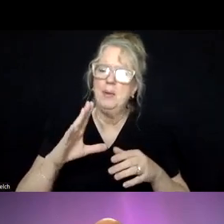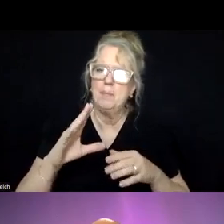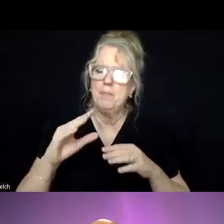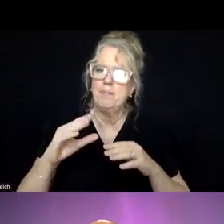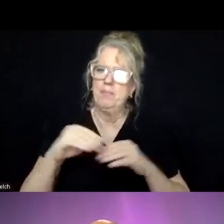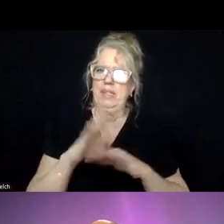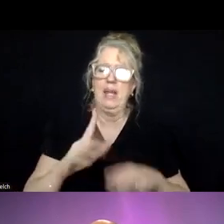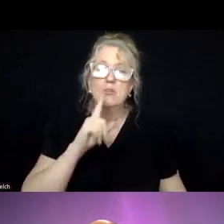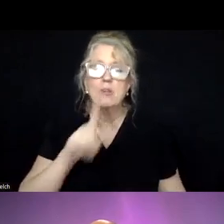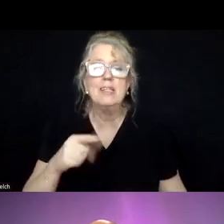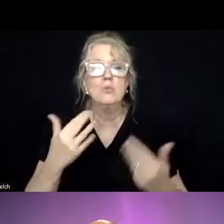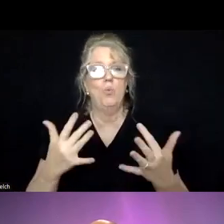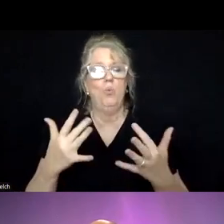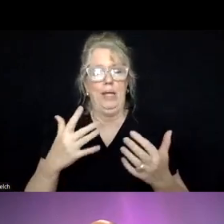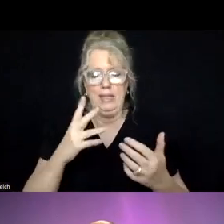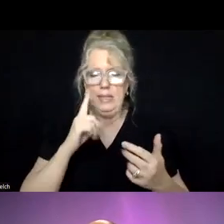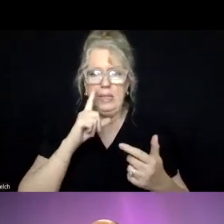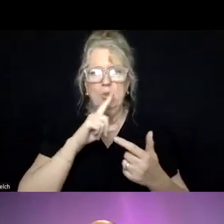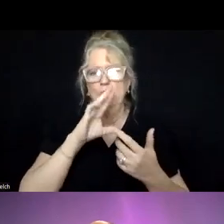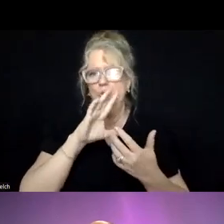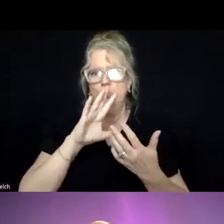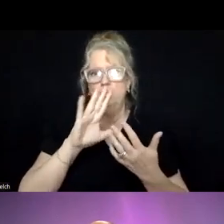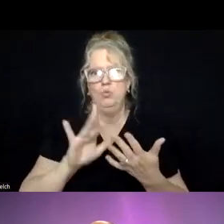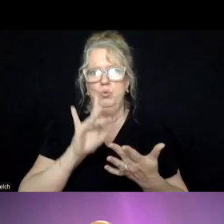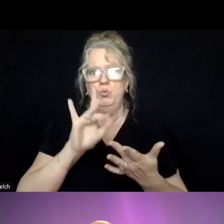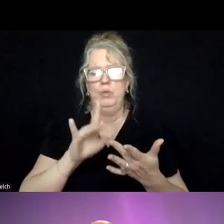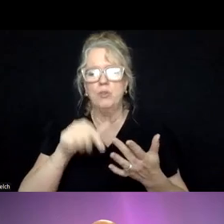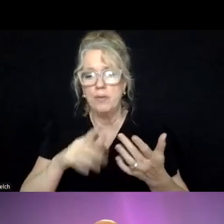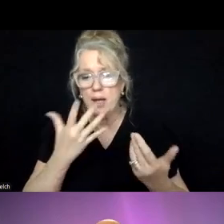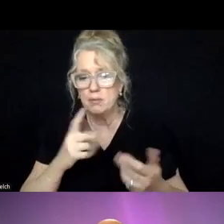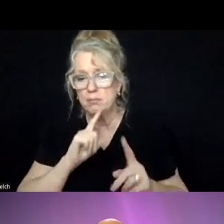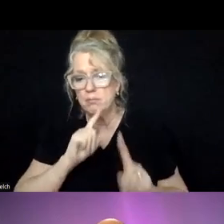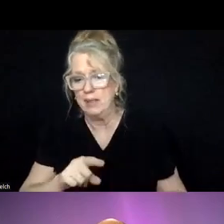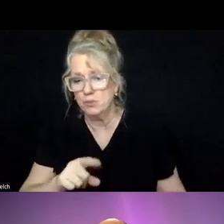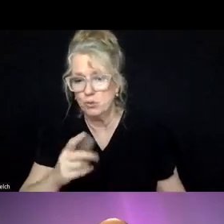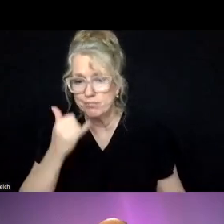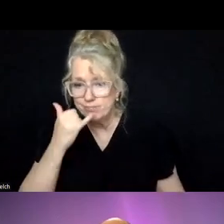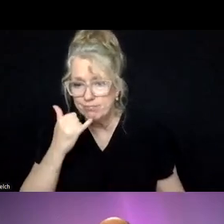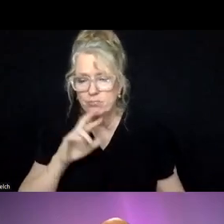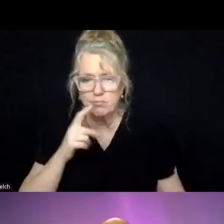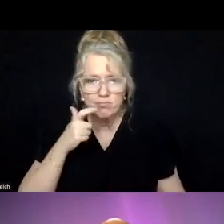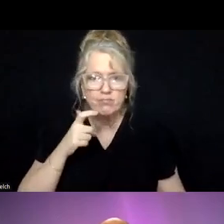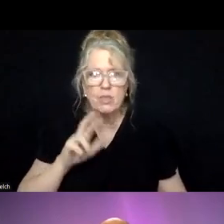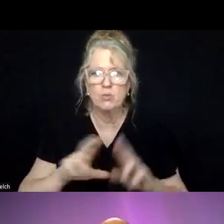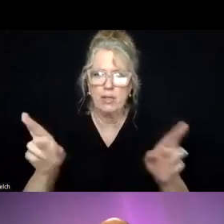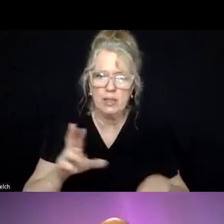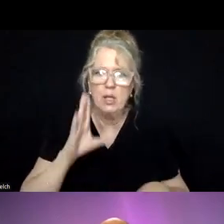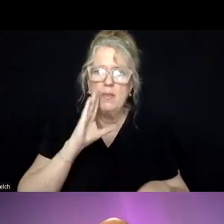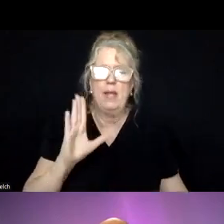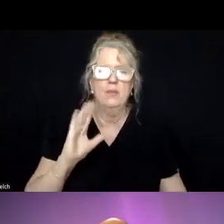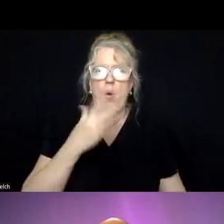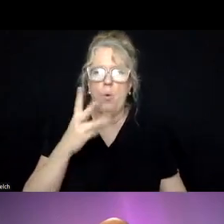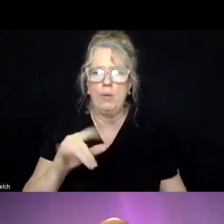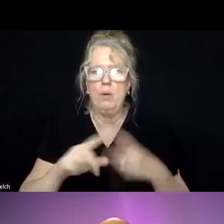waiting to reach for that answer button on the phone. And in our, in our world, that's the only way that we're going